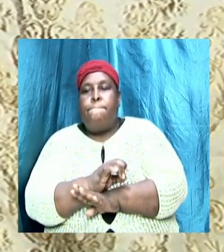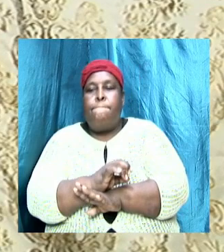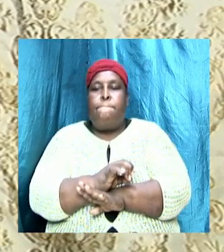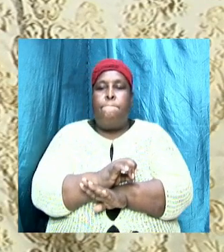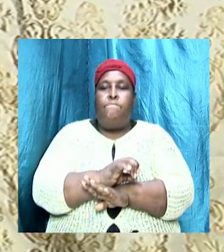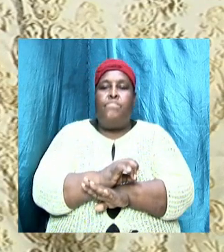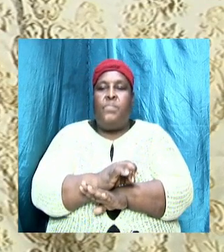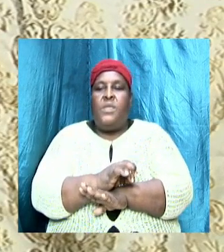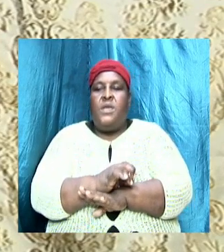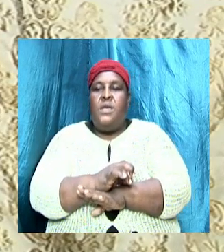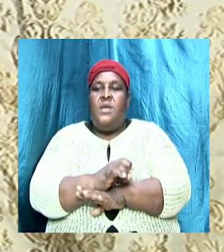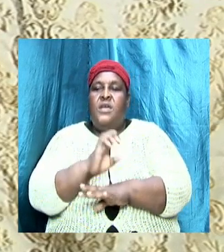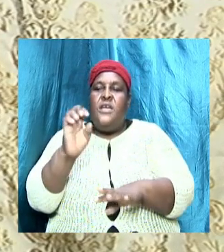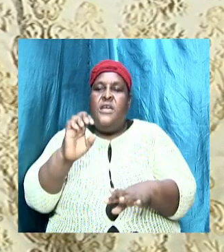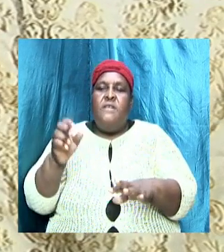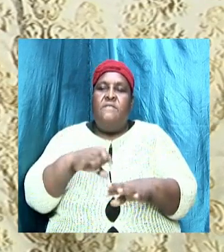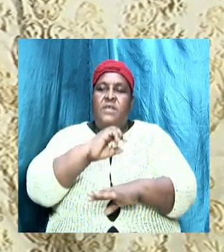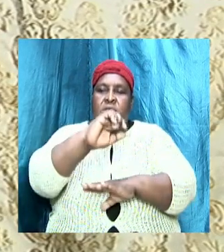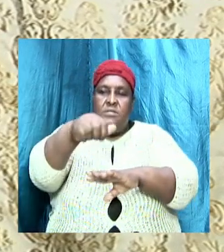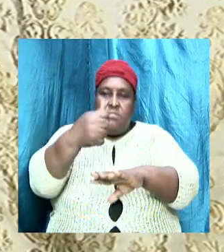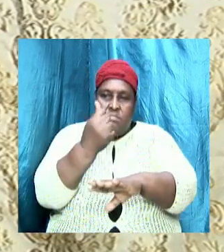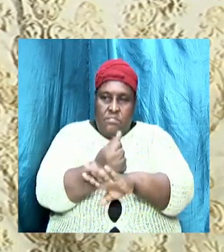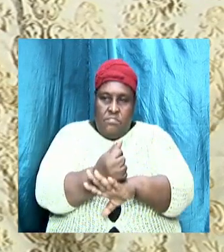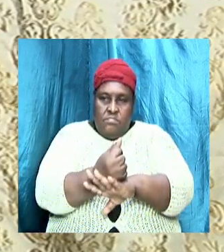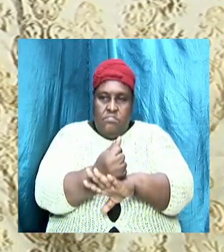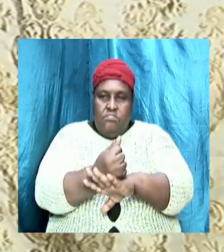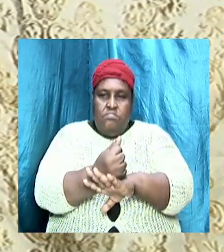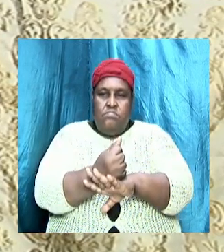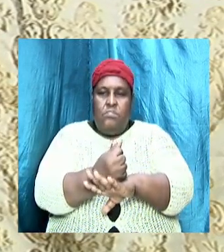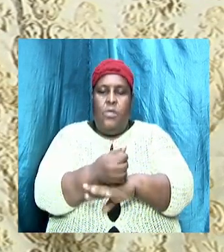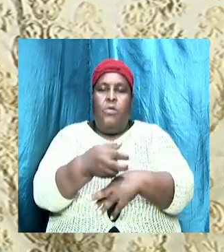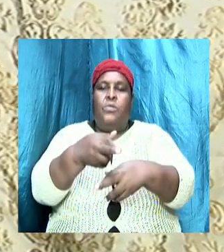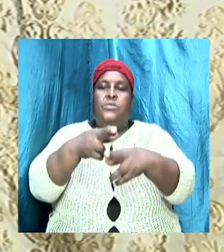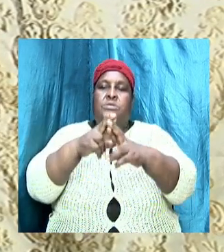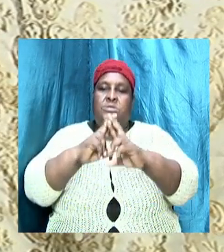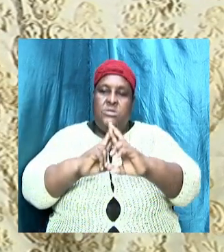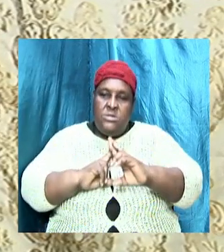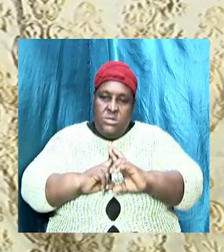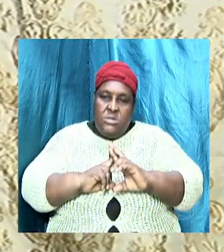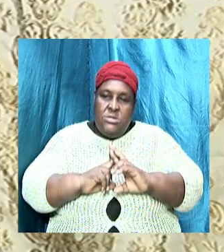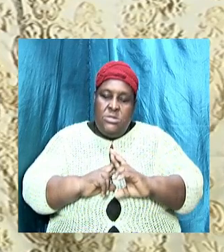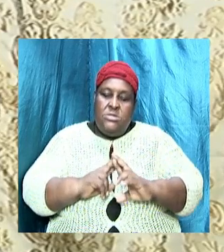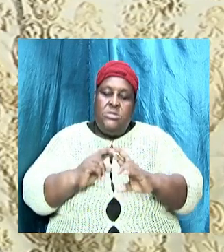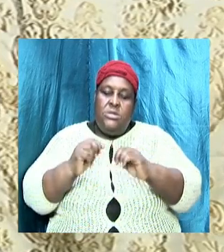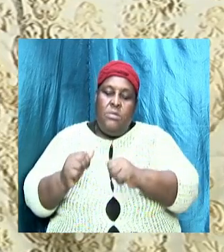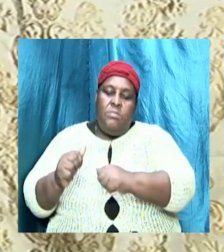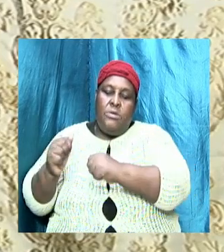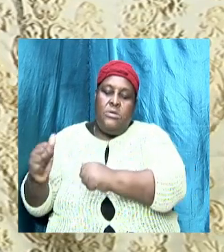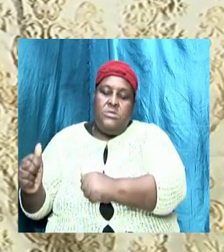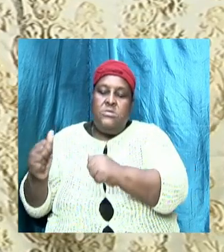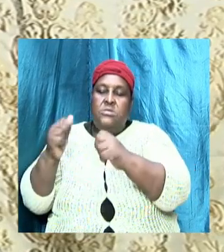that was ever established received the apostles doctrine